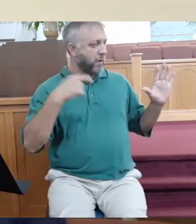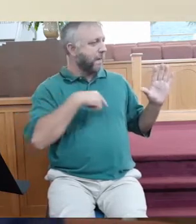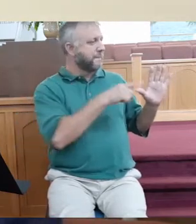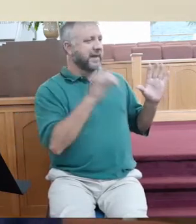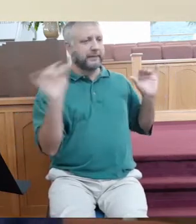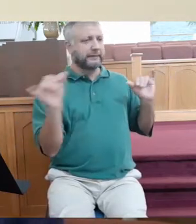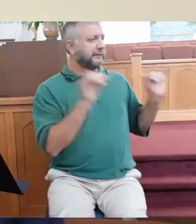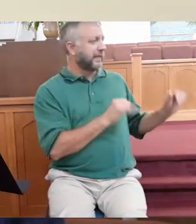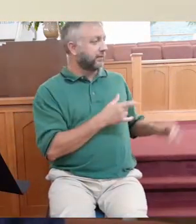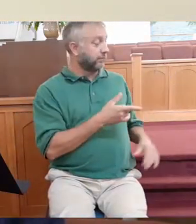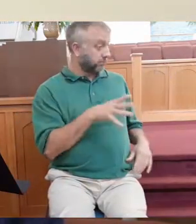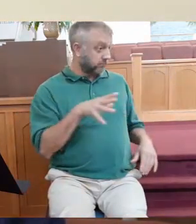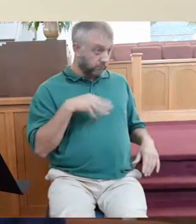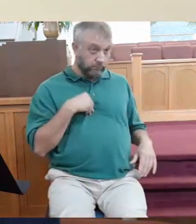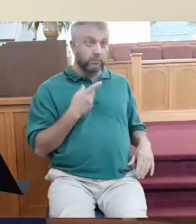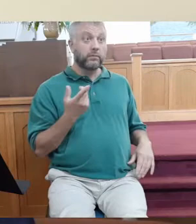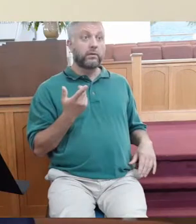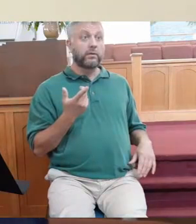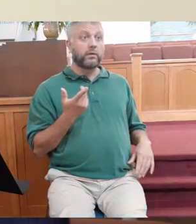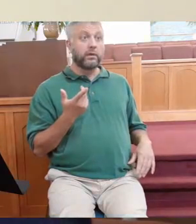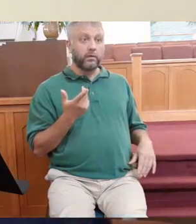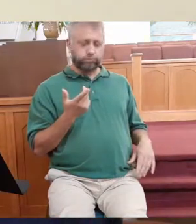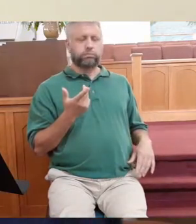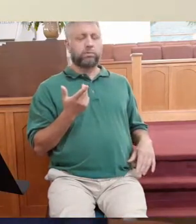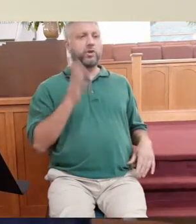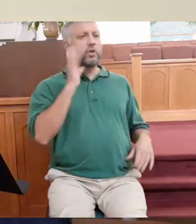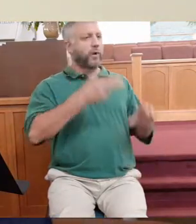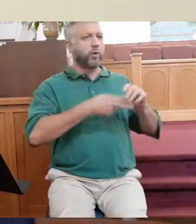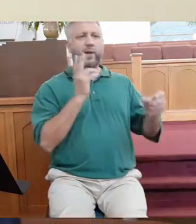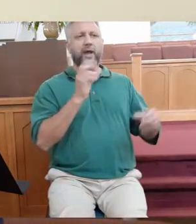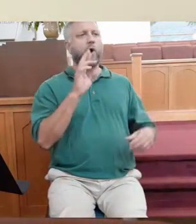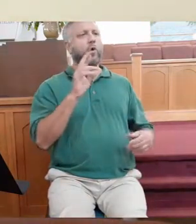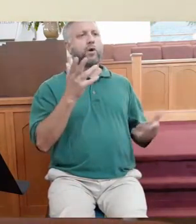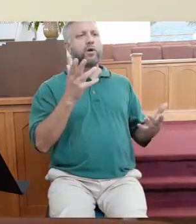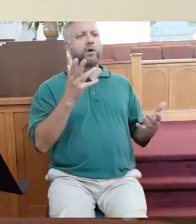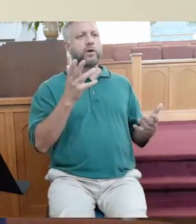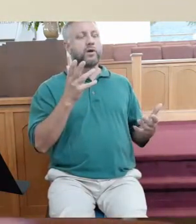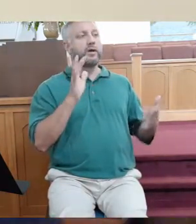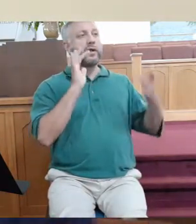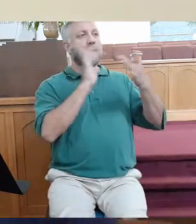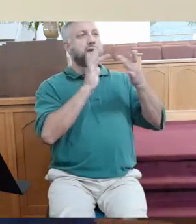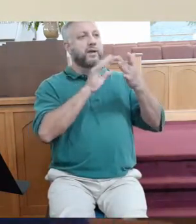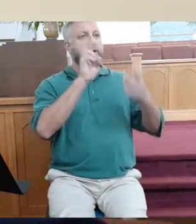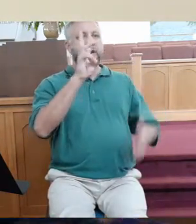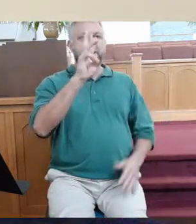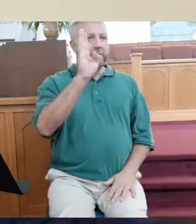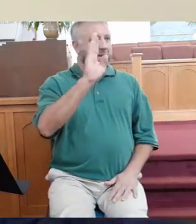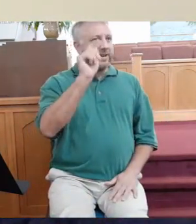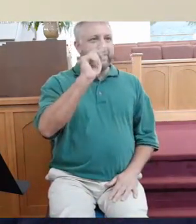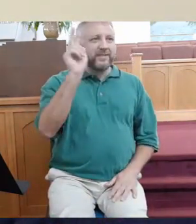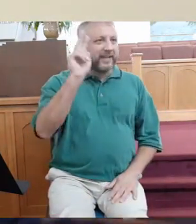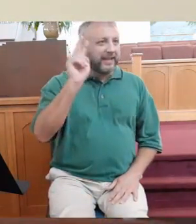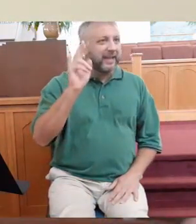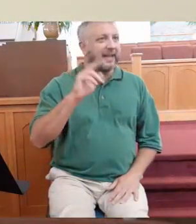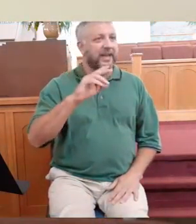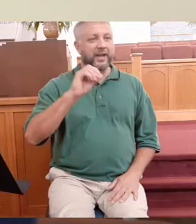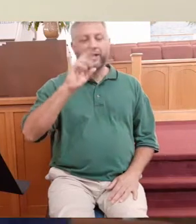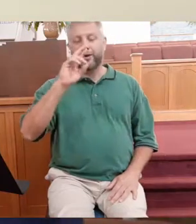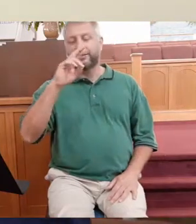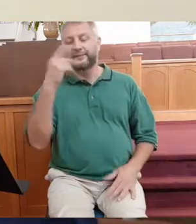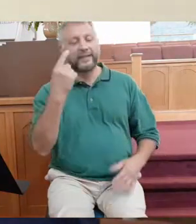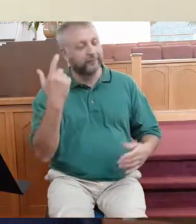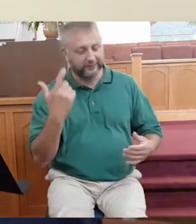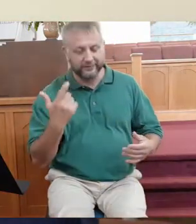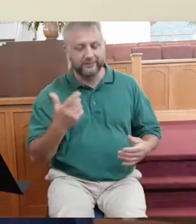much as I pay you. My guess is you would either be quitting or contacting WBTV or